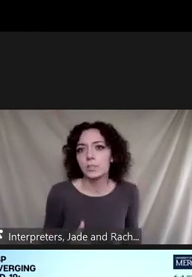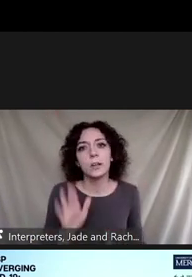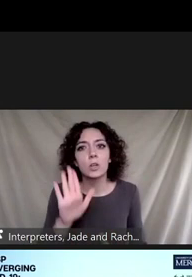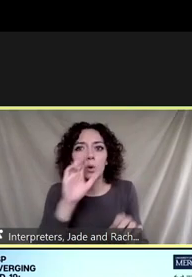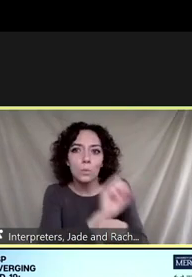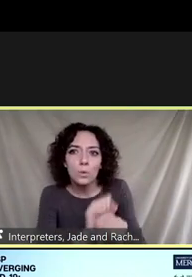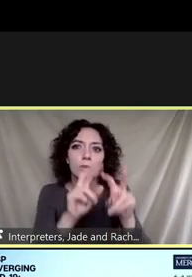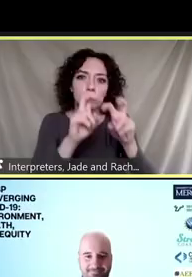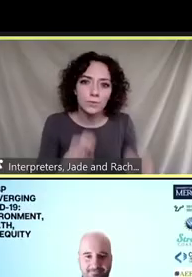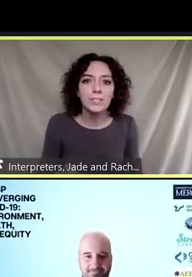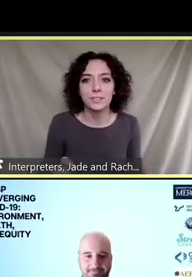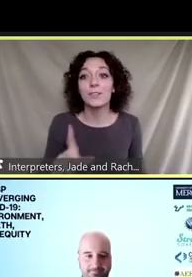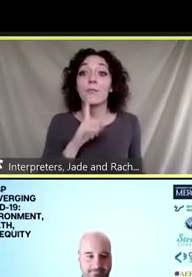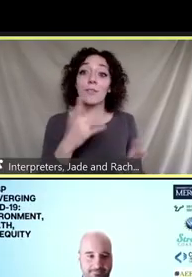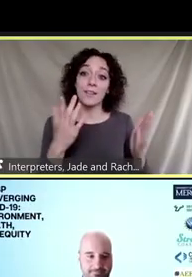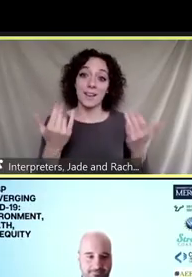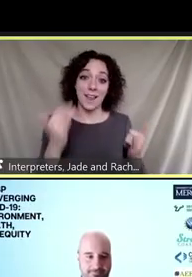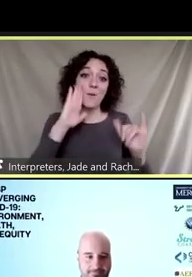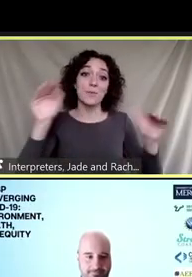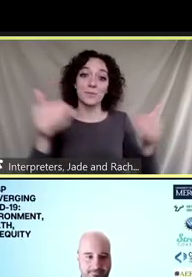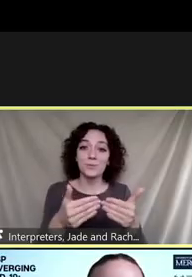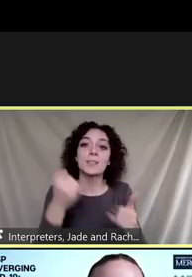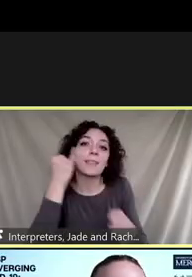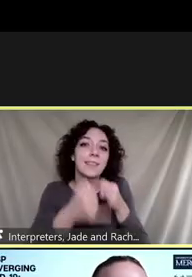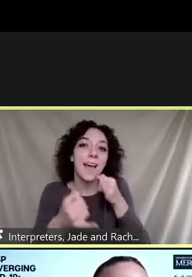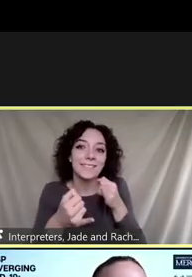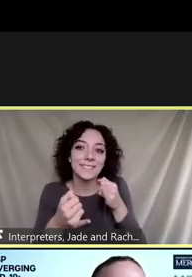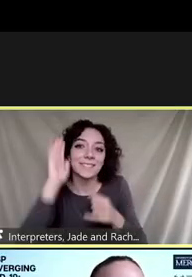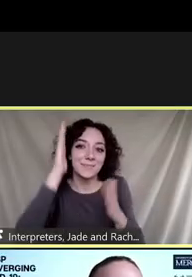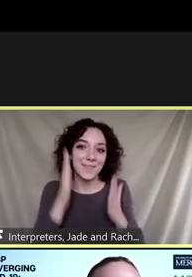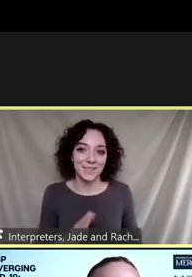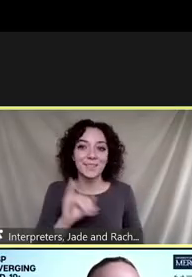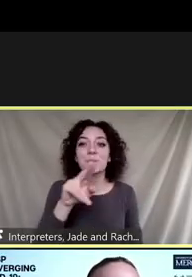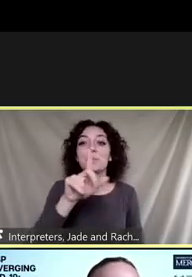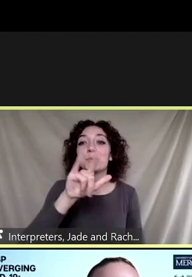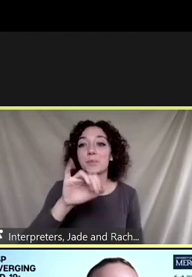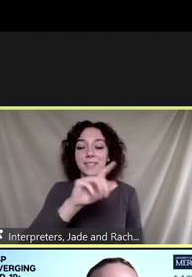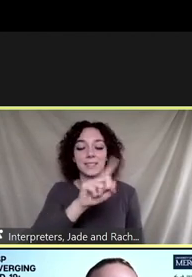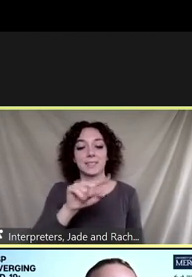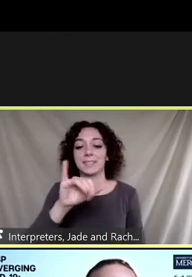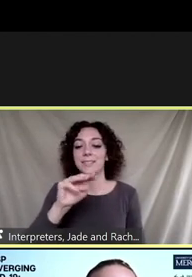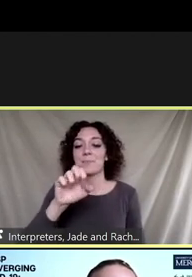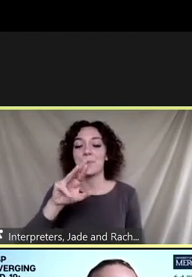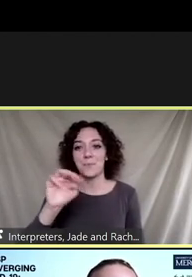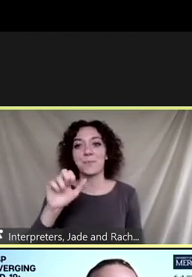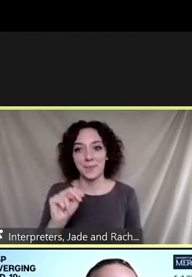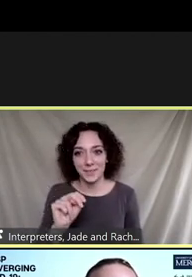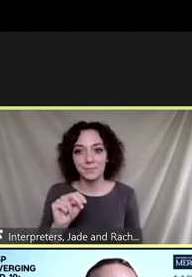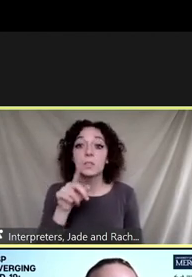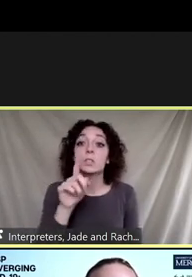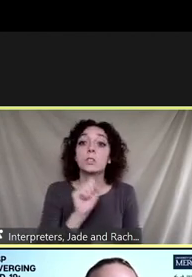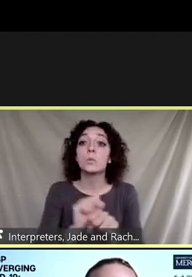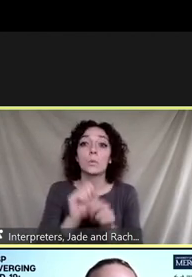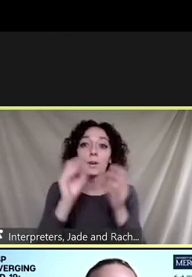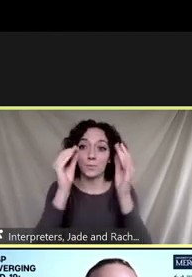i'd like to introduce our last panelist dr julie zimmerman dr zimmerman holds joint appointments as a professor